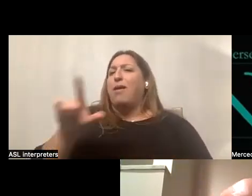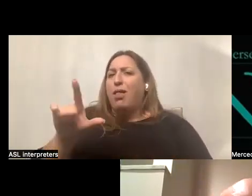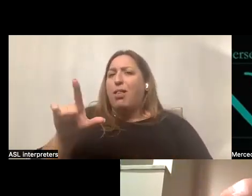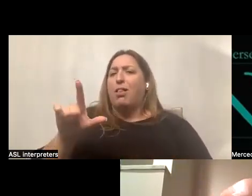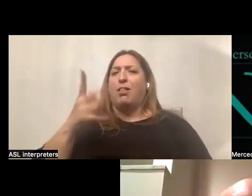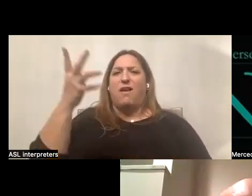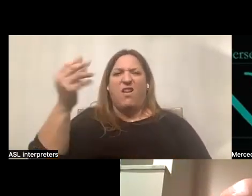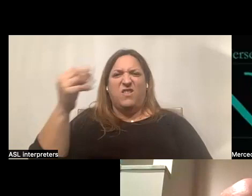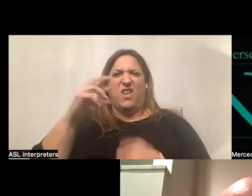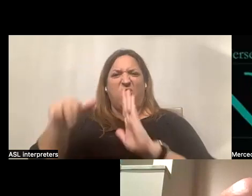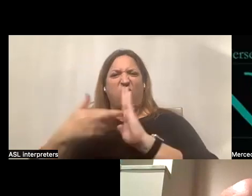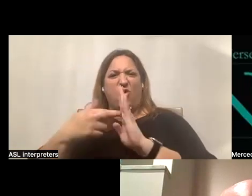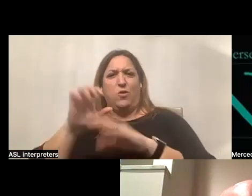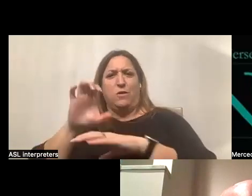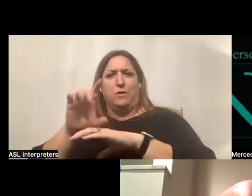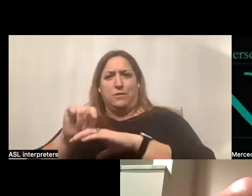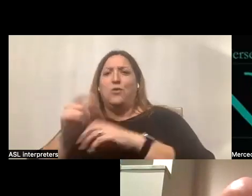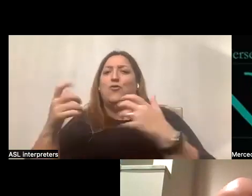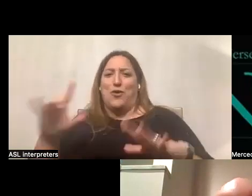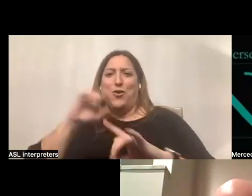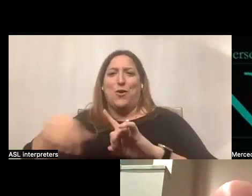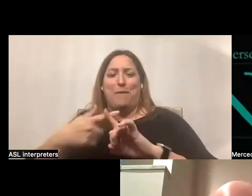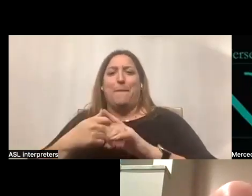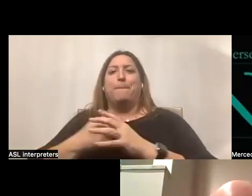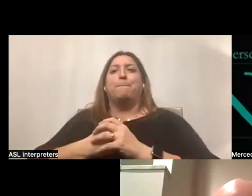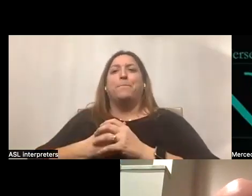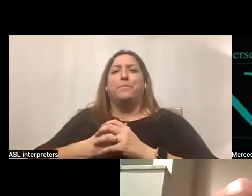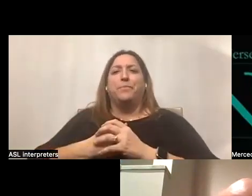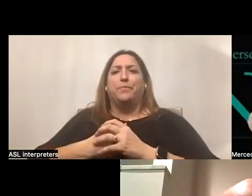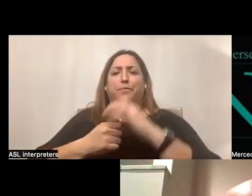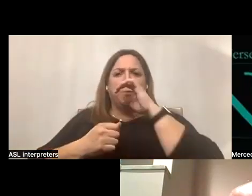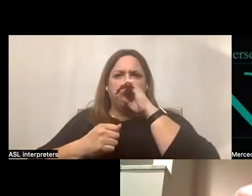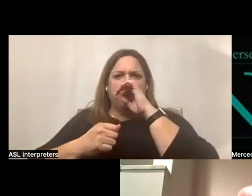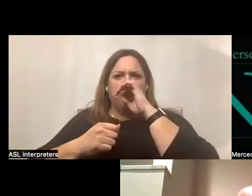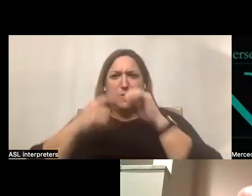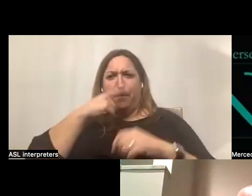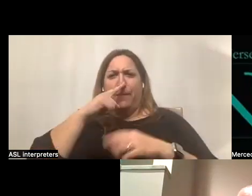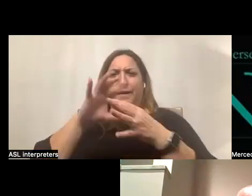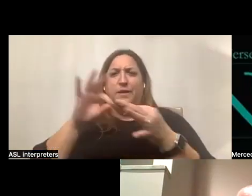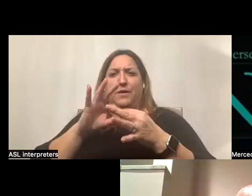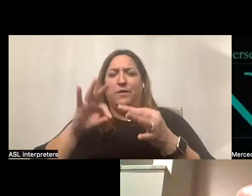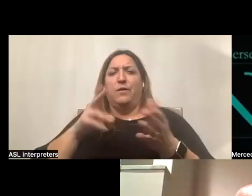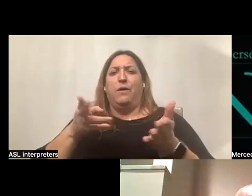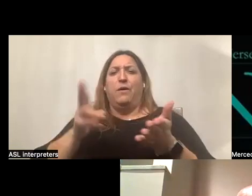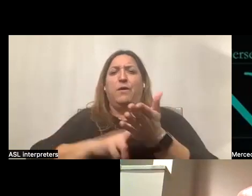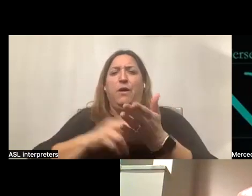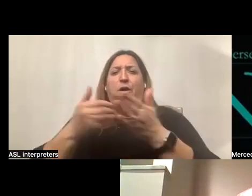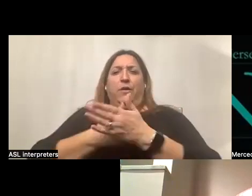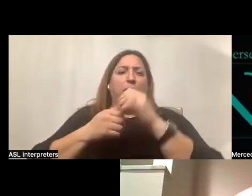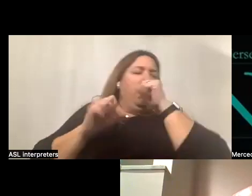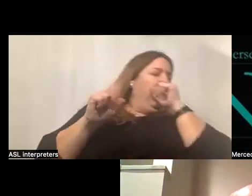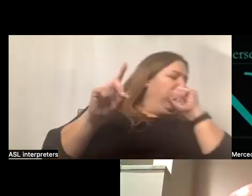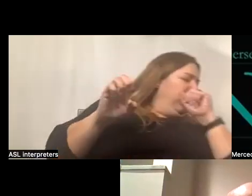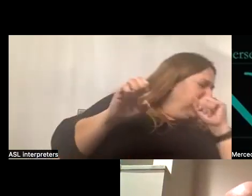of the role of the consultant, which we already heard about. if you could also talk about that onboarding a new self-directed employee,